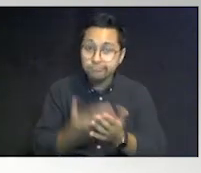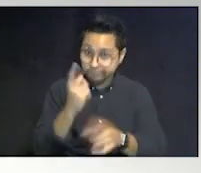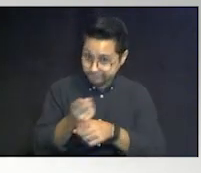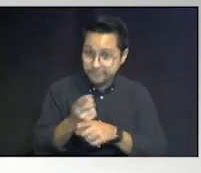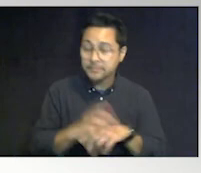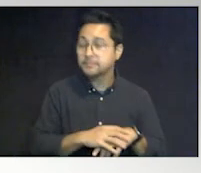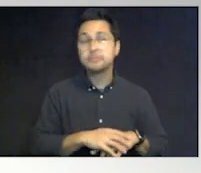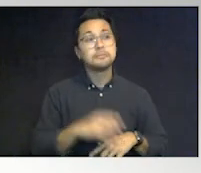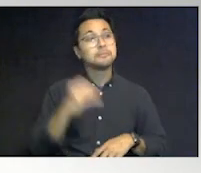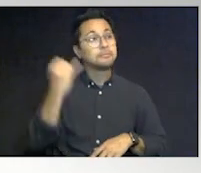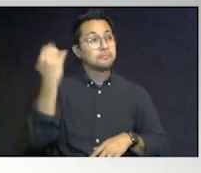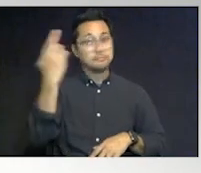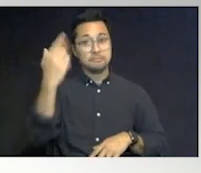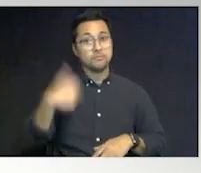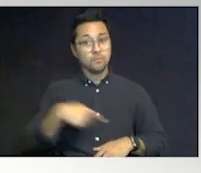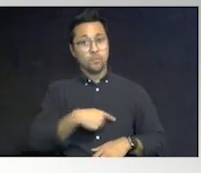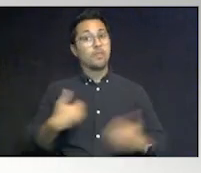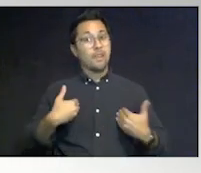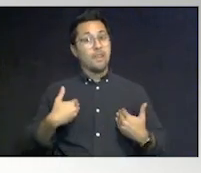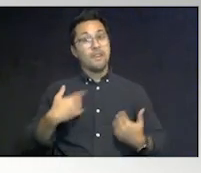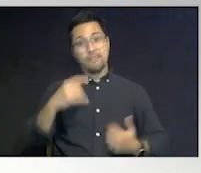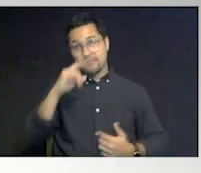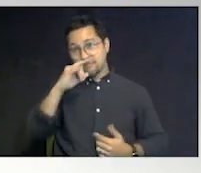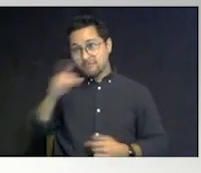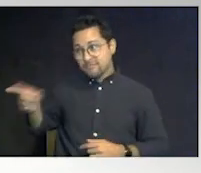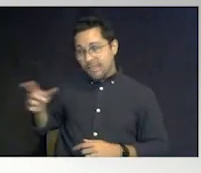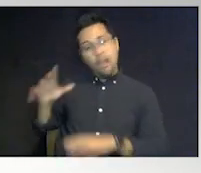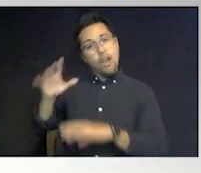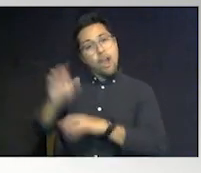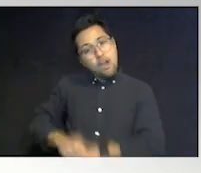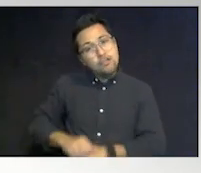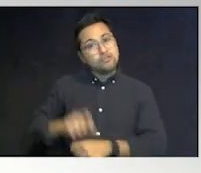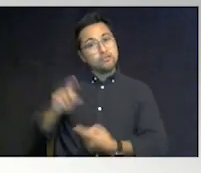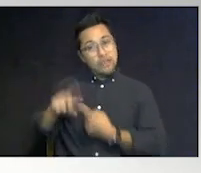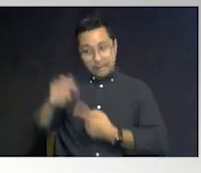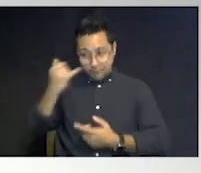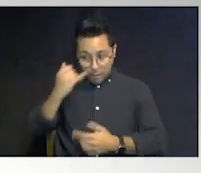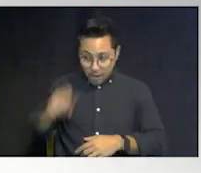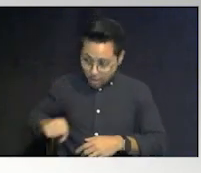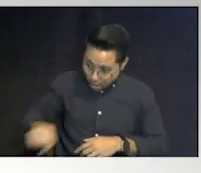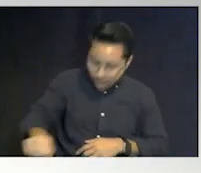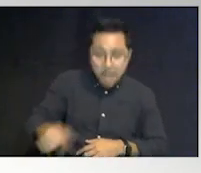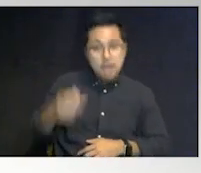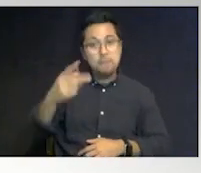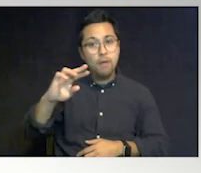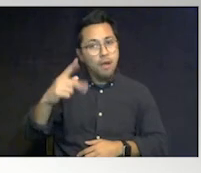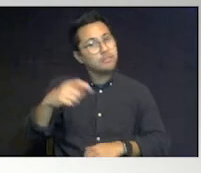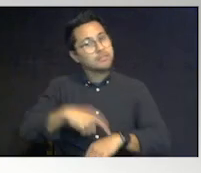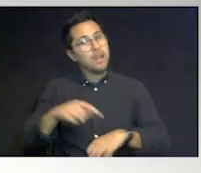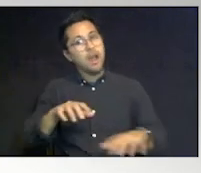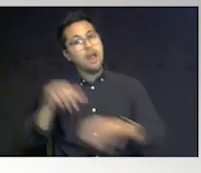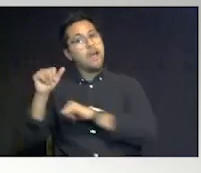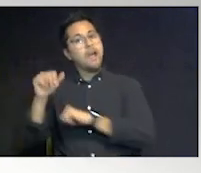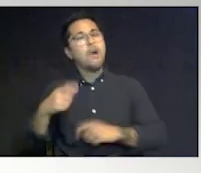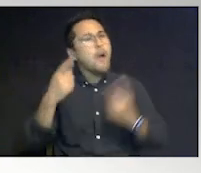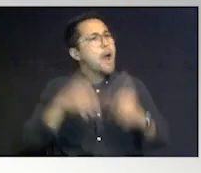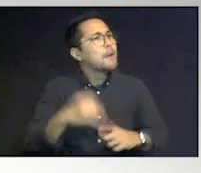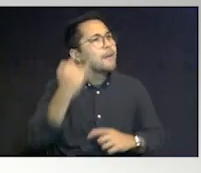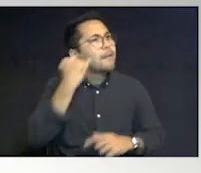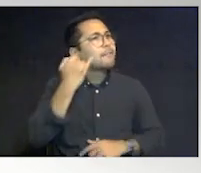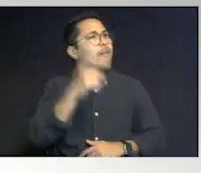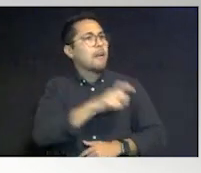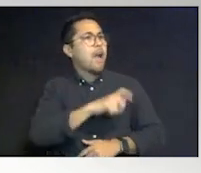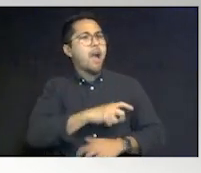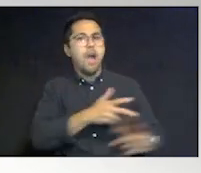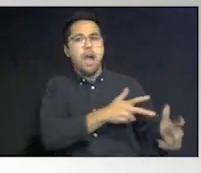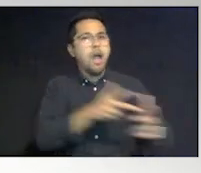And since we have had our child conditioned to every time we put it in a log, it's time to get out of the car. What happens when a police officer pulls